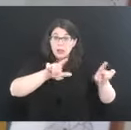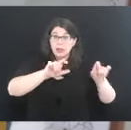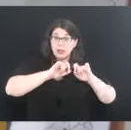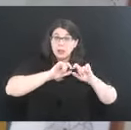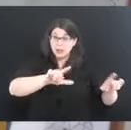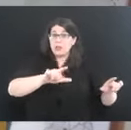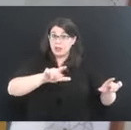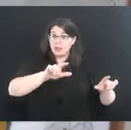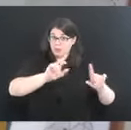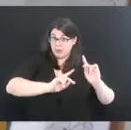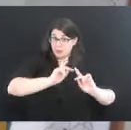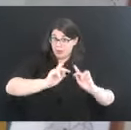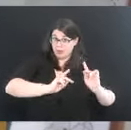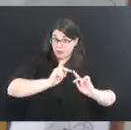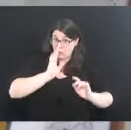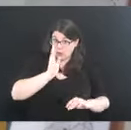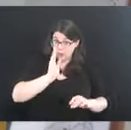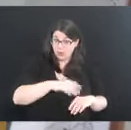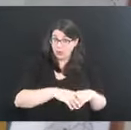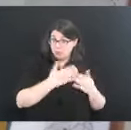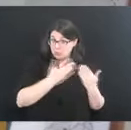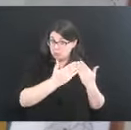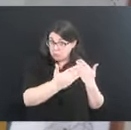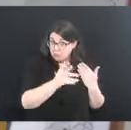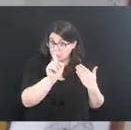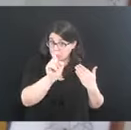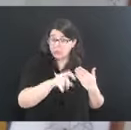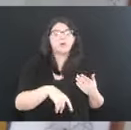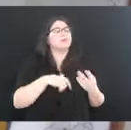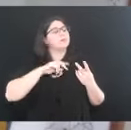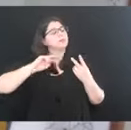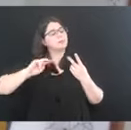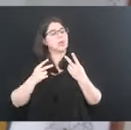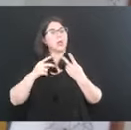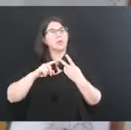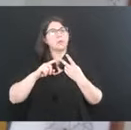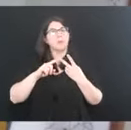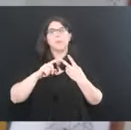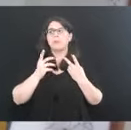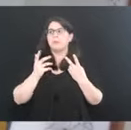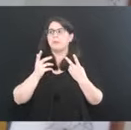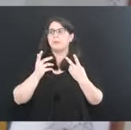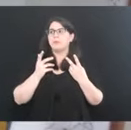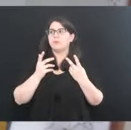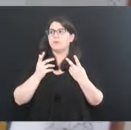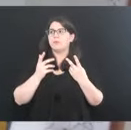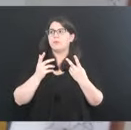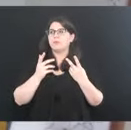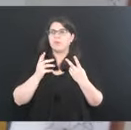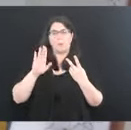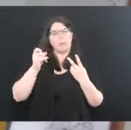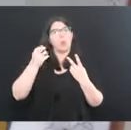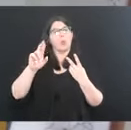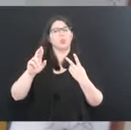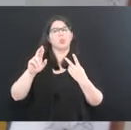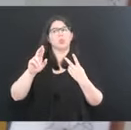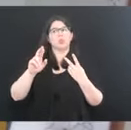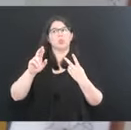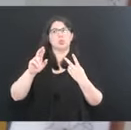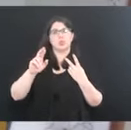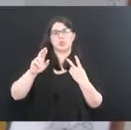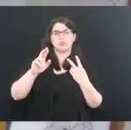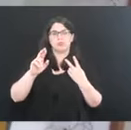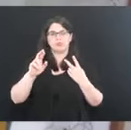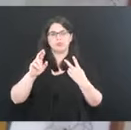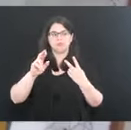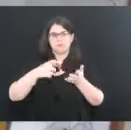to do, continue to do going forward? And then second of all, what impact on the demand for booster shots do we anticipate